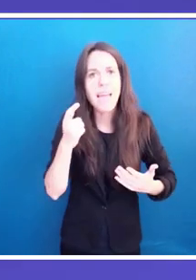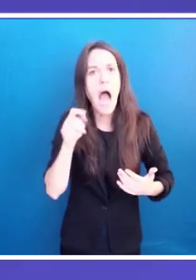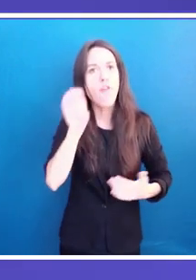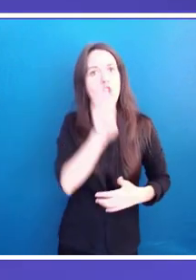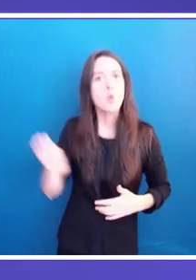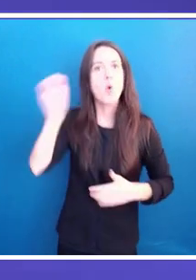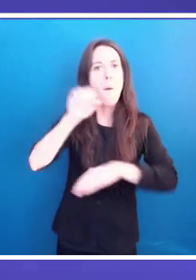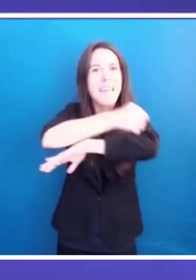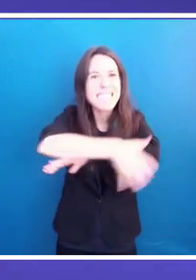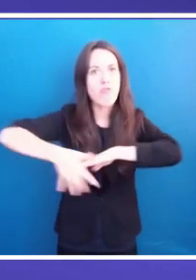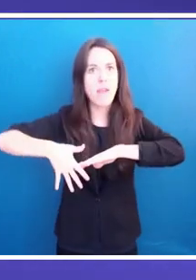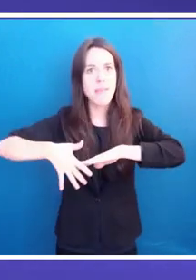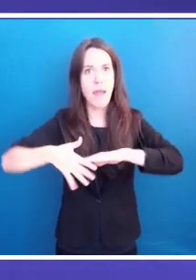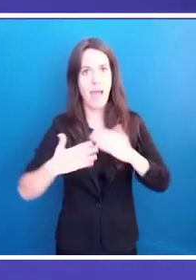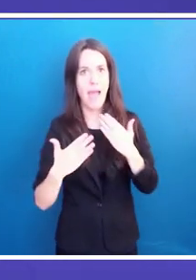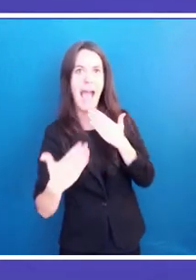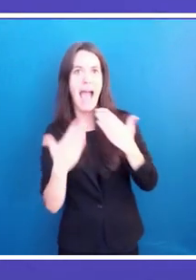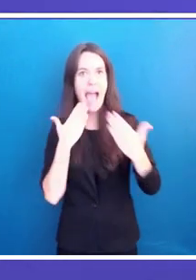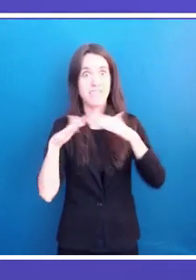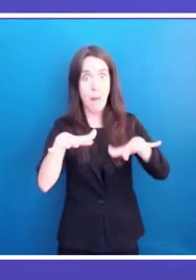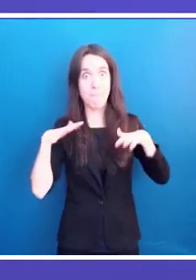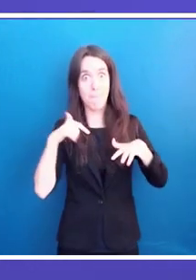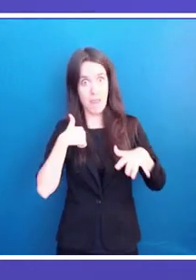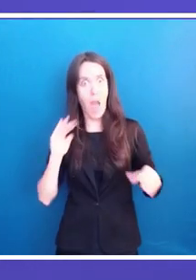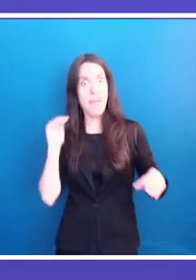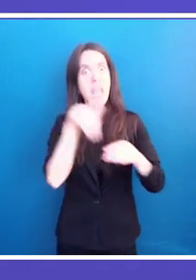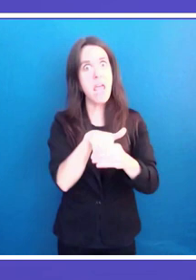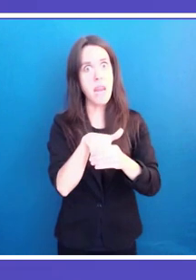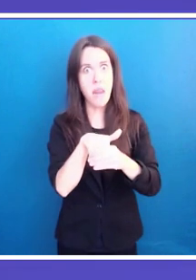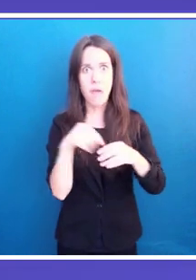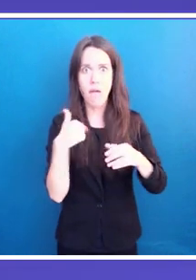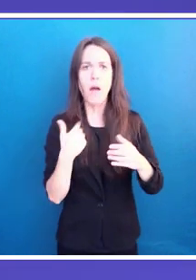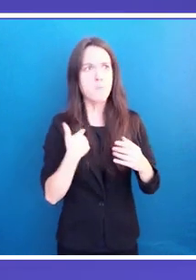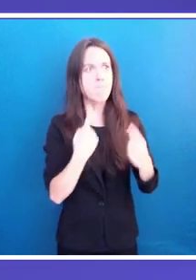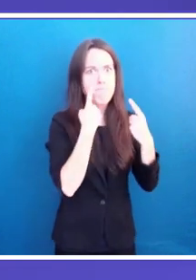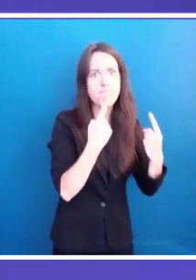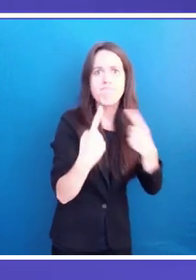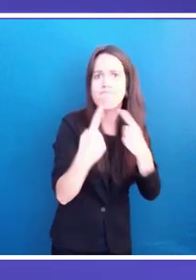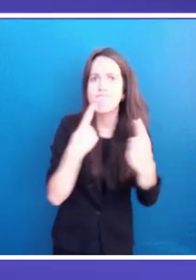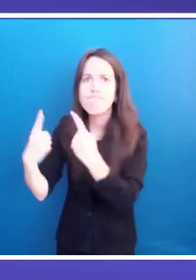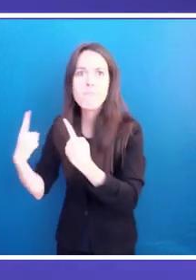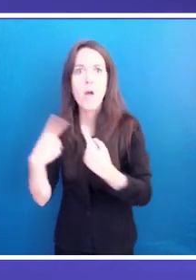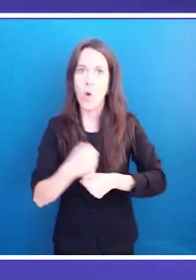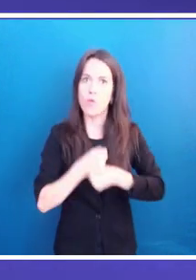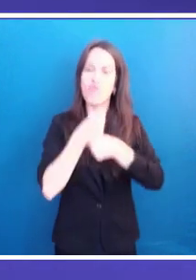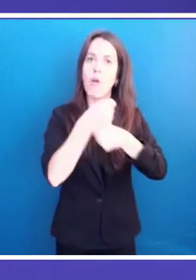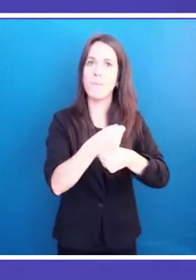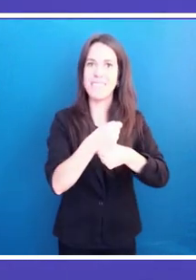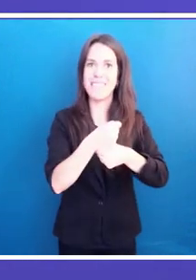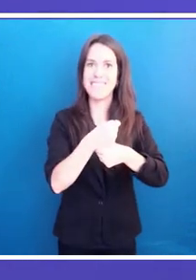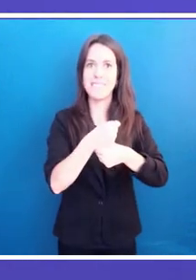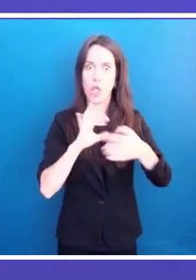that I belong to representing the territorial voice of my region, has already